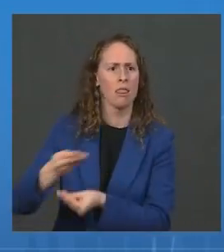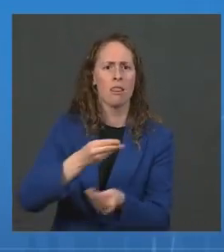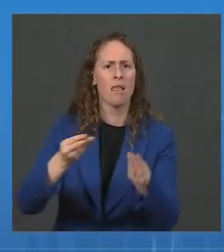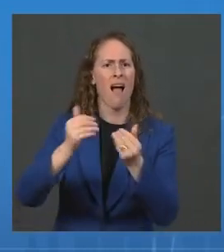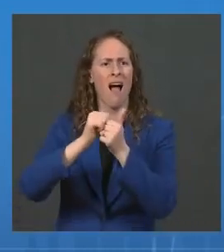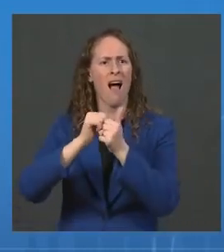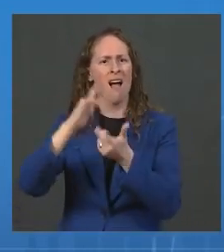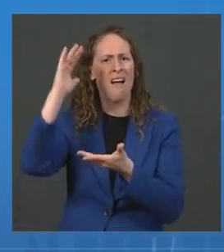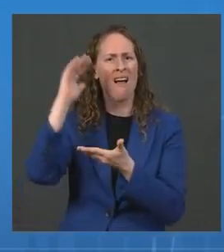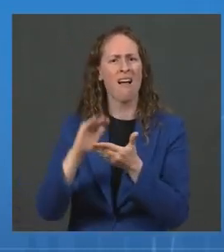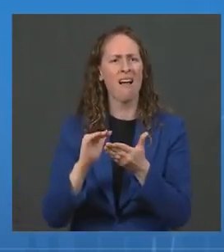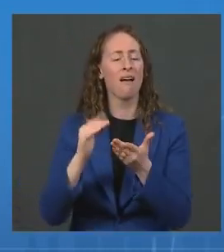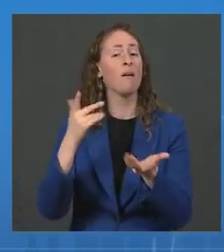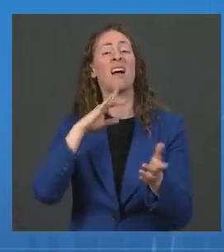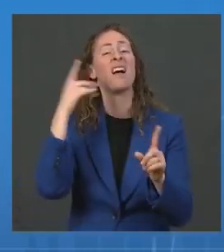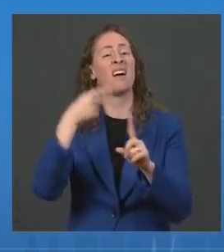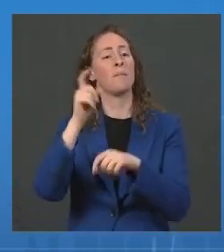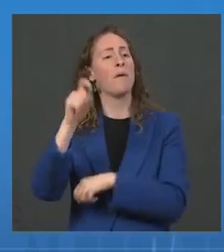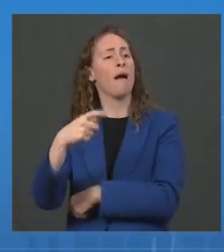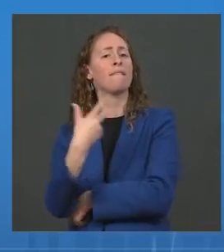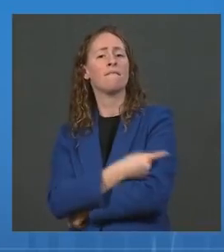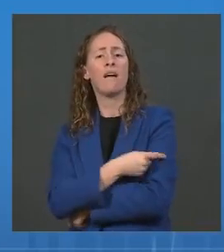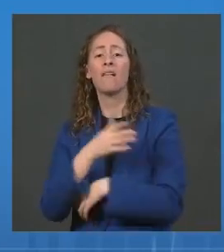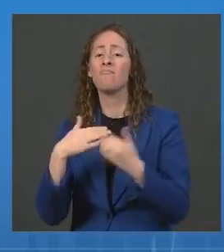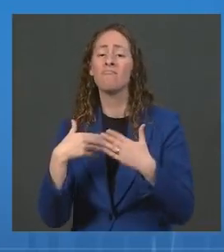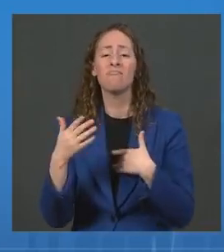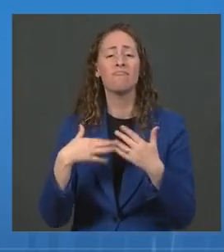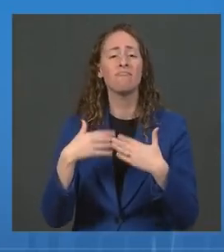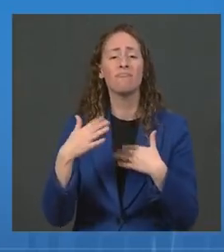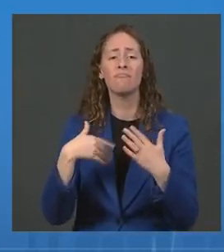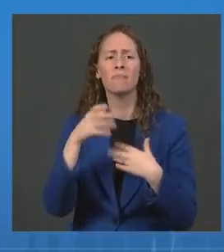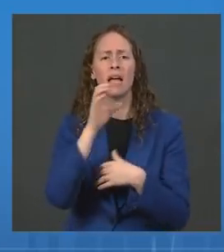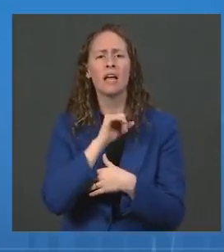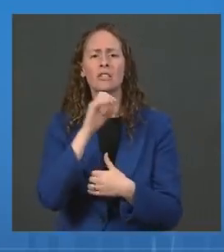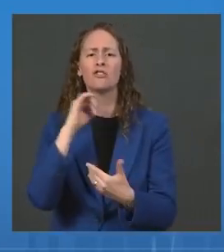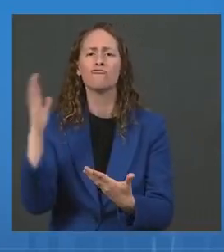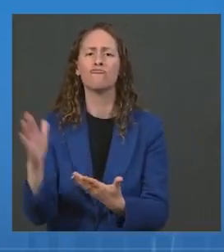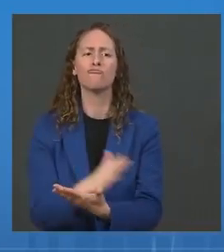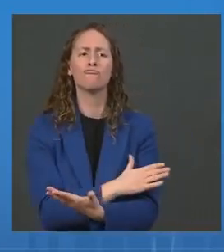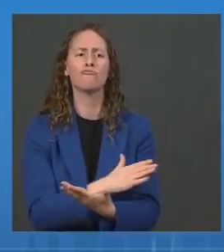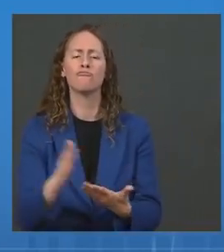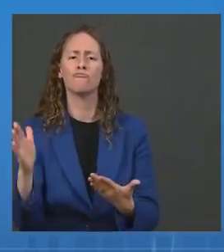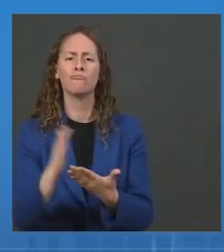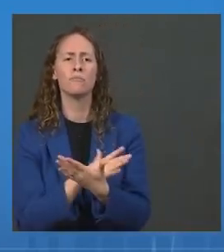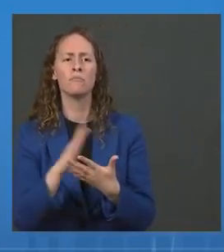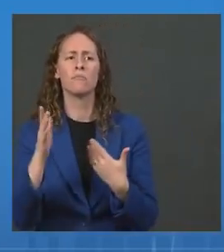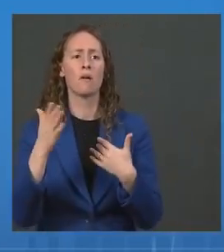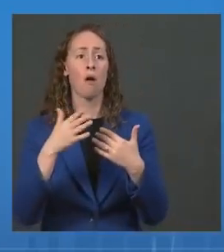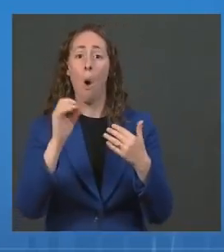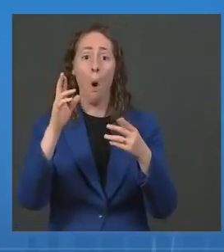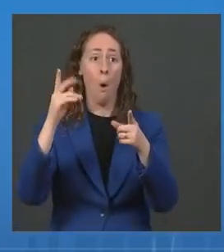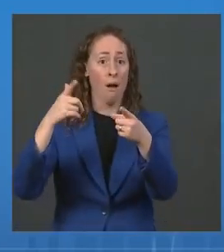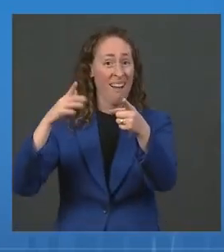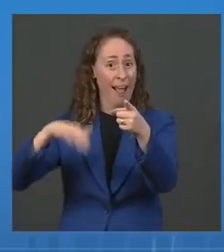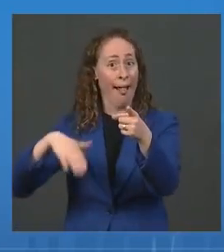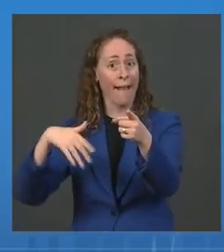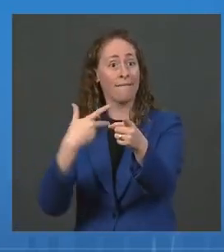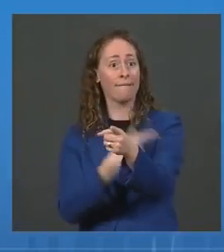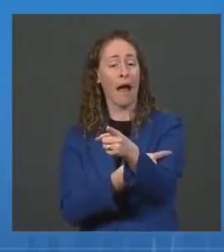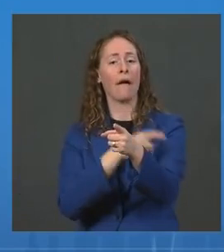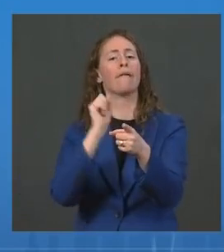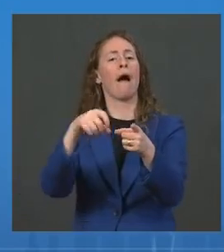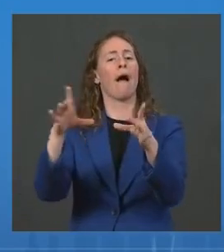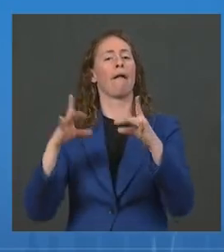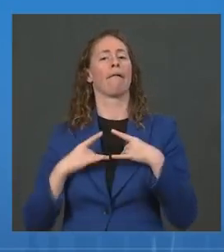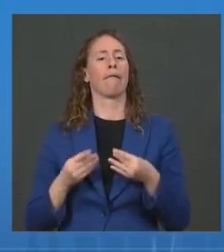relatively healthy, and you're not worried about the consequences to yourself, you could pass the virus on to other people. And that's why this collective responsibility